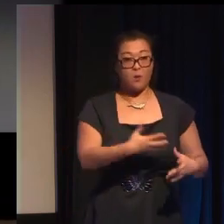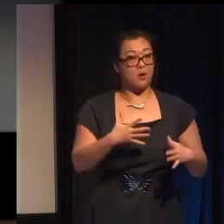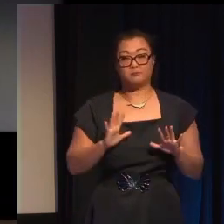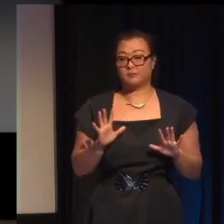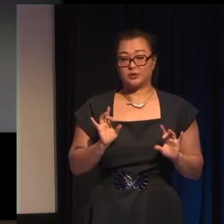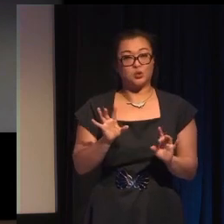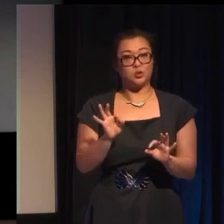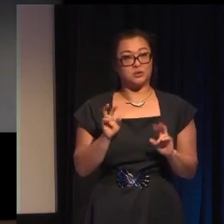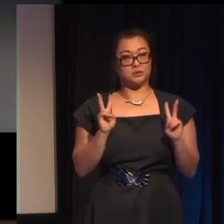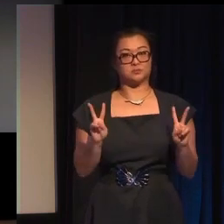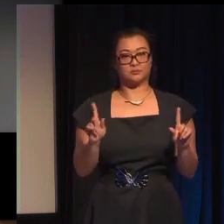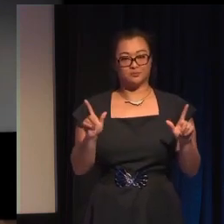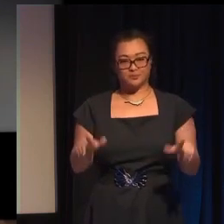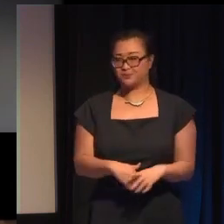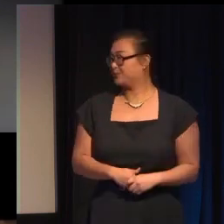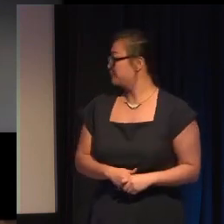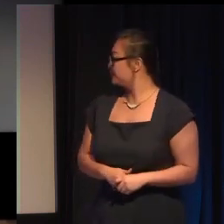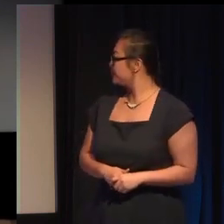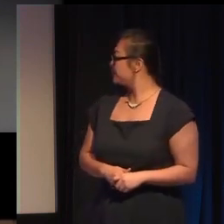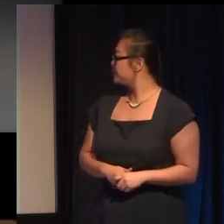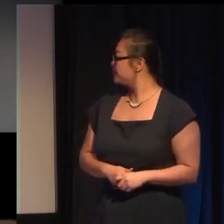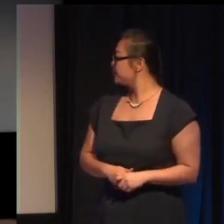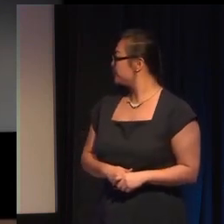so if you just gone ahead with those scenes as we